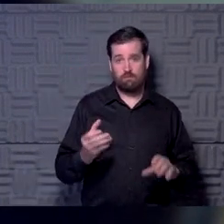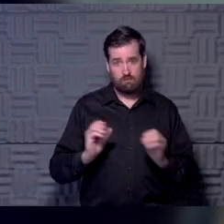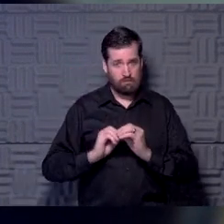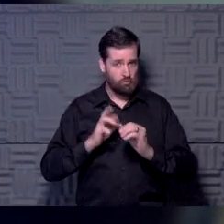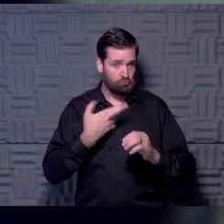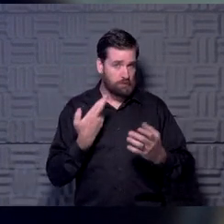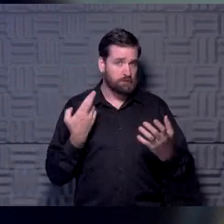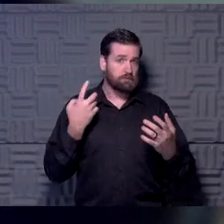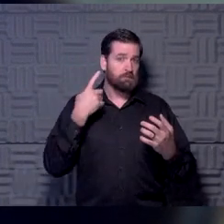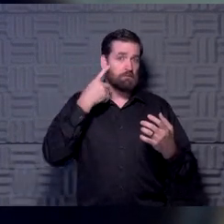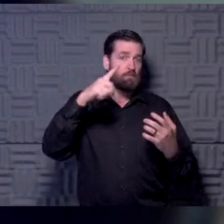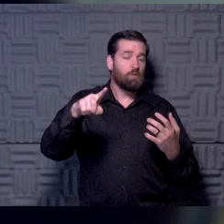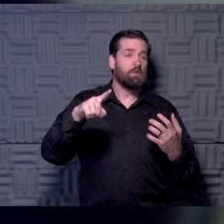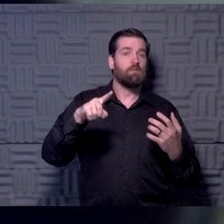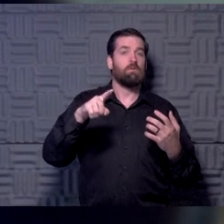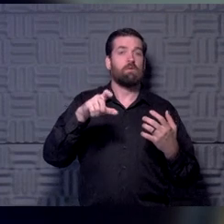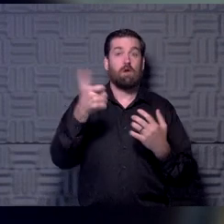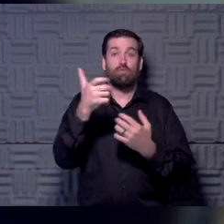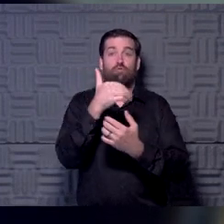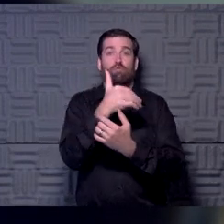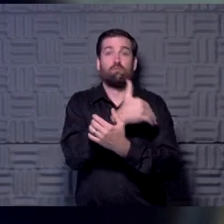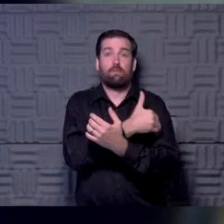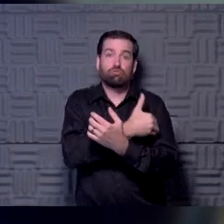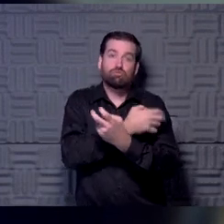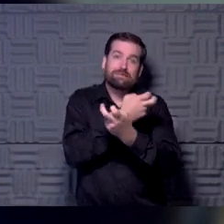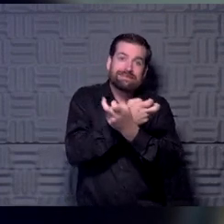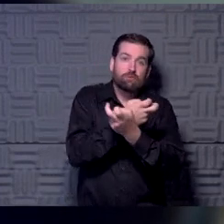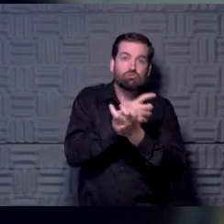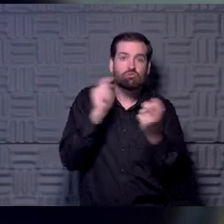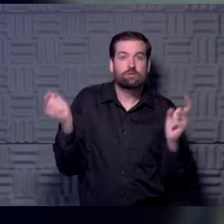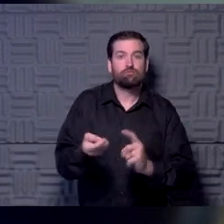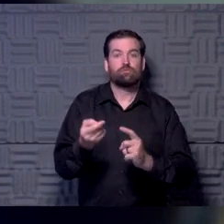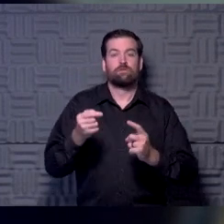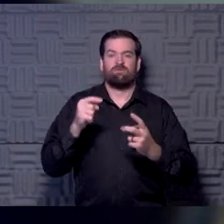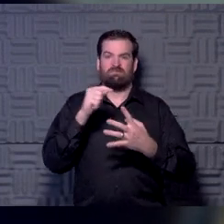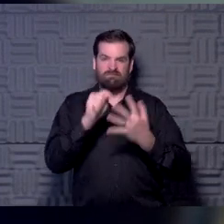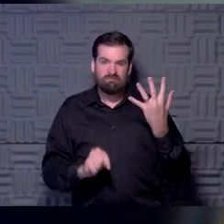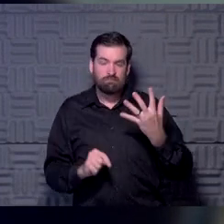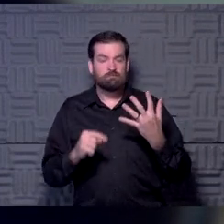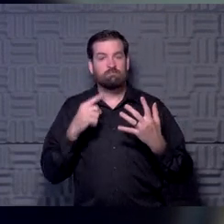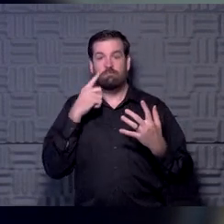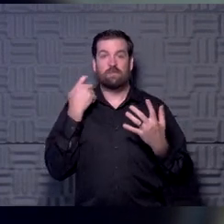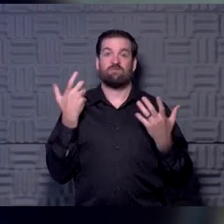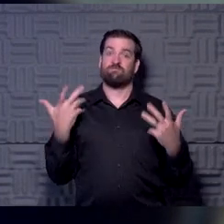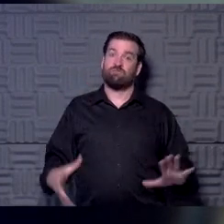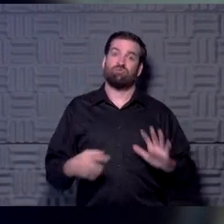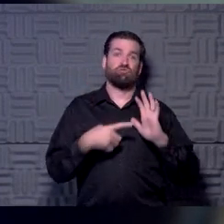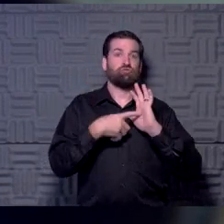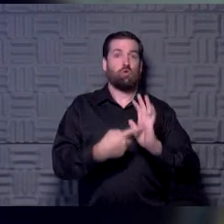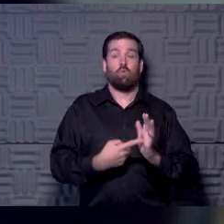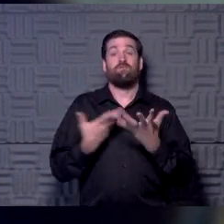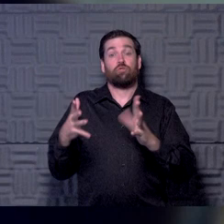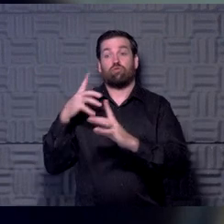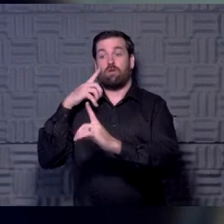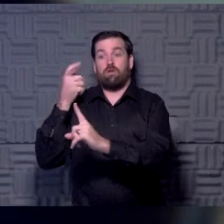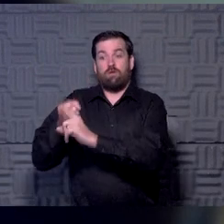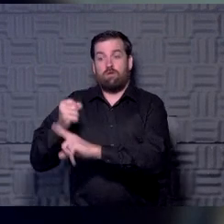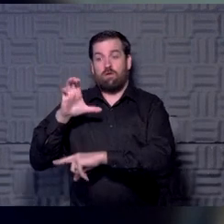risk for, you know, other musculoskeletal injuries or those types of things? Because those have been shown after concussion. And so I would sit